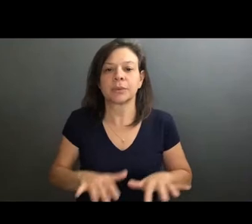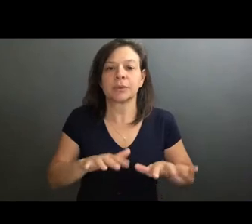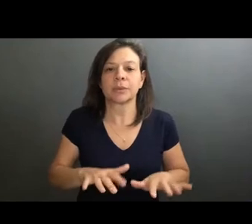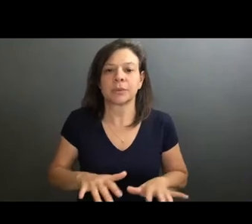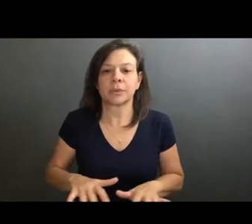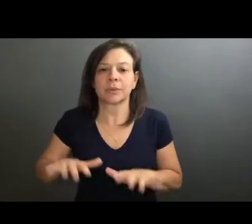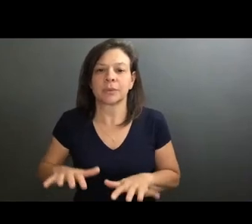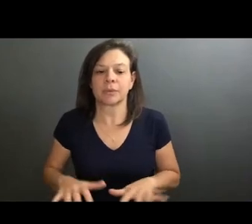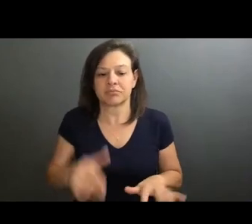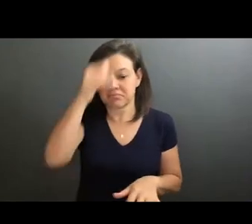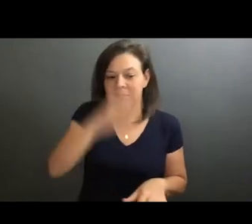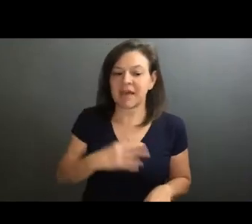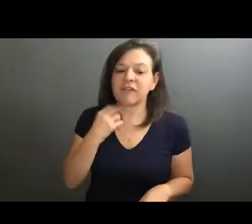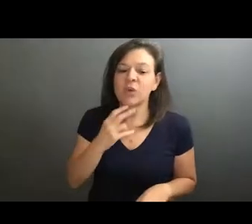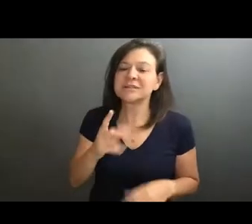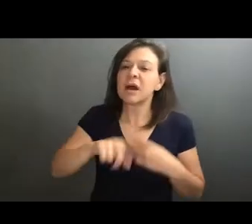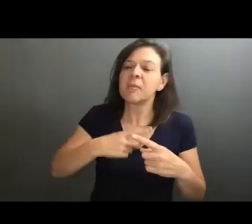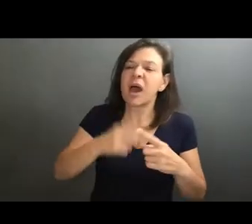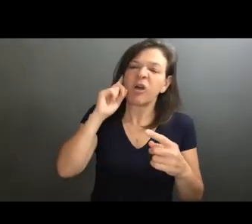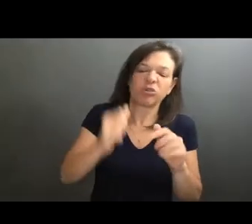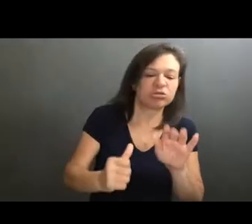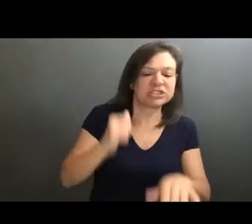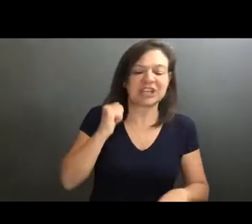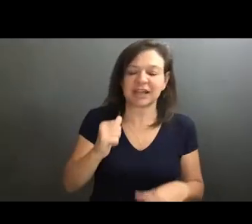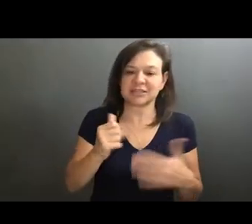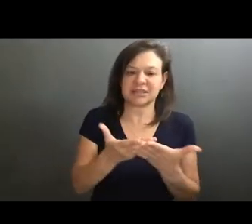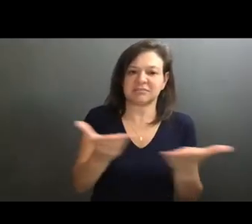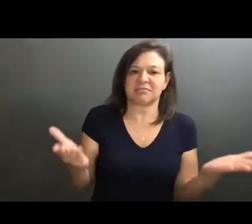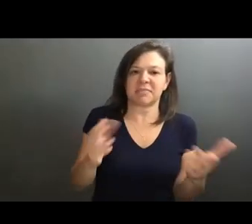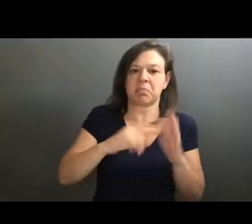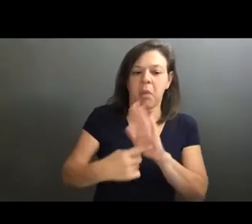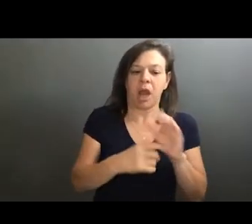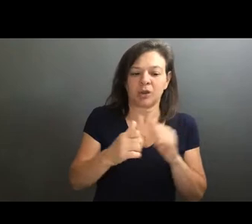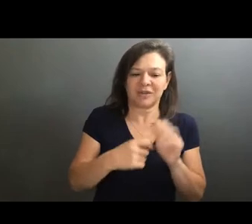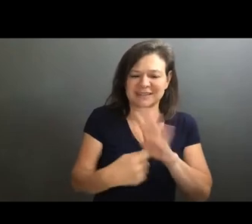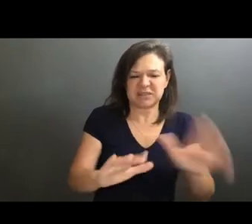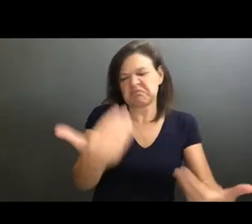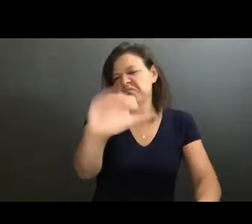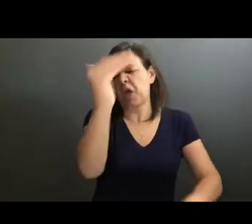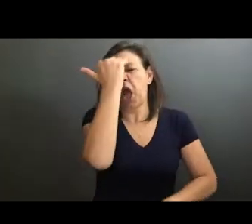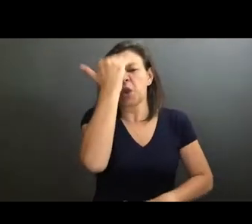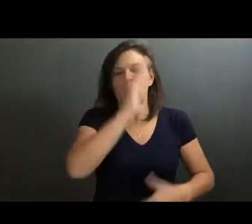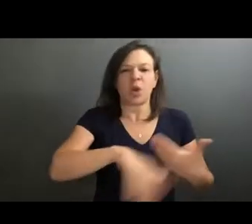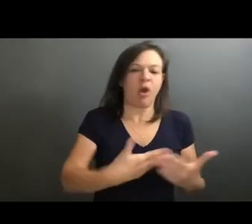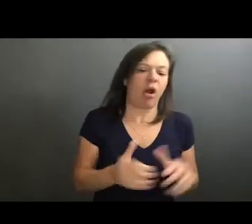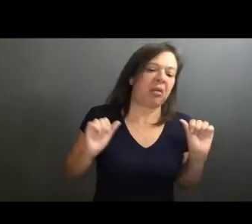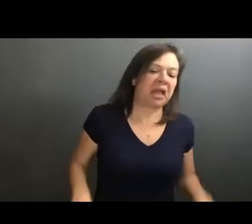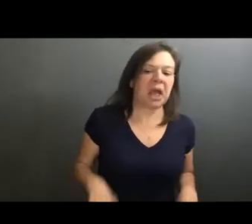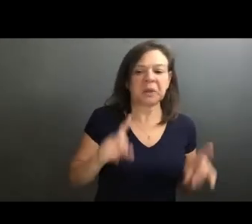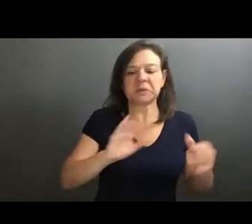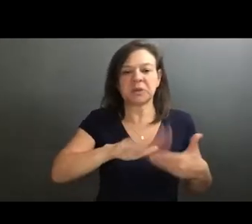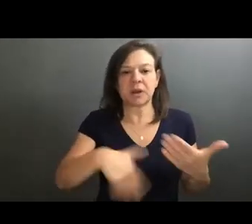It's about rejecting that mastery model that would suggest I know it all. I can do it all. I